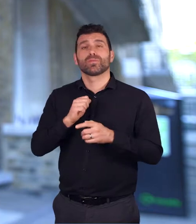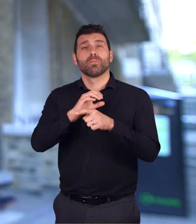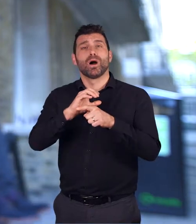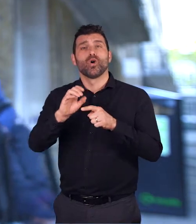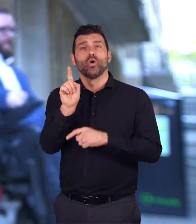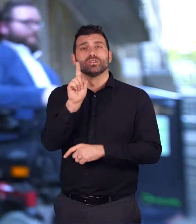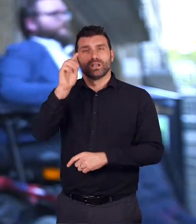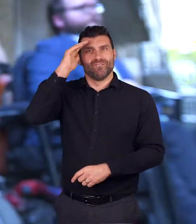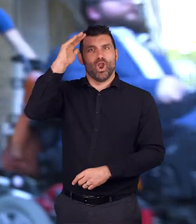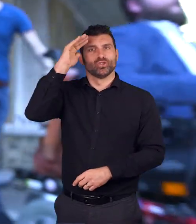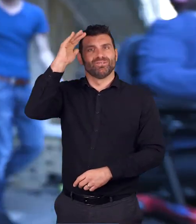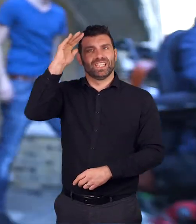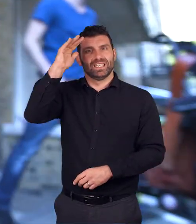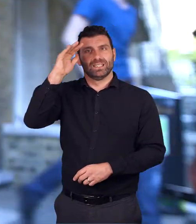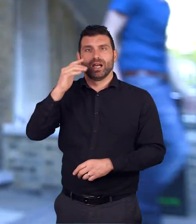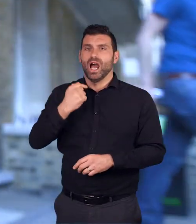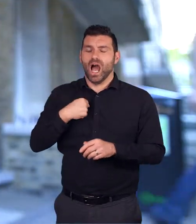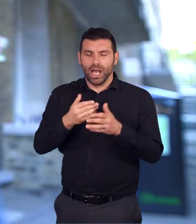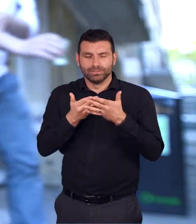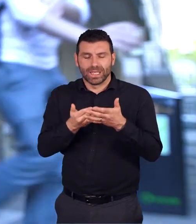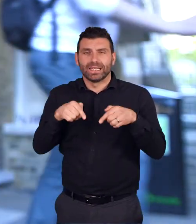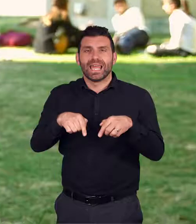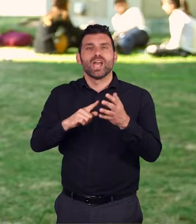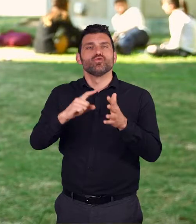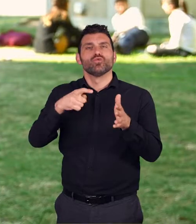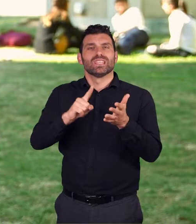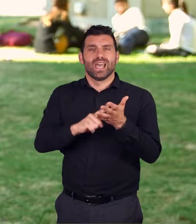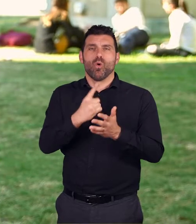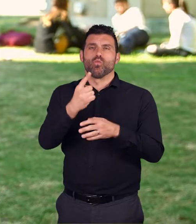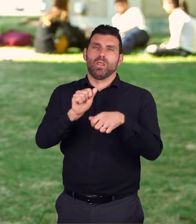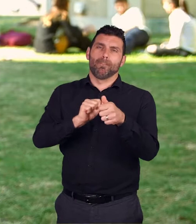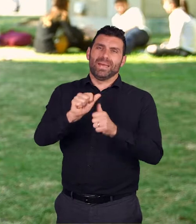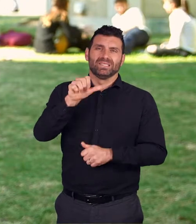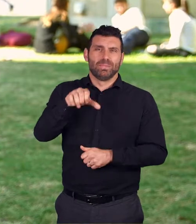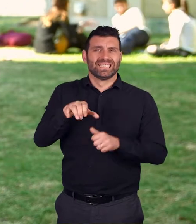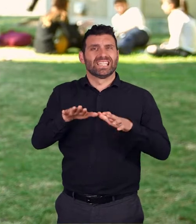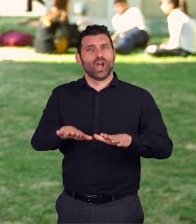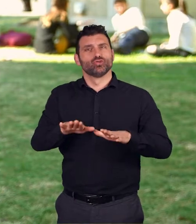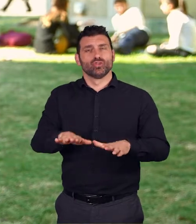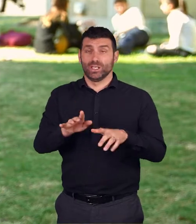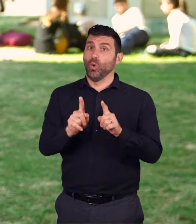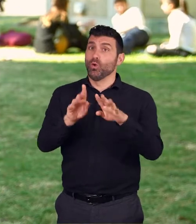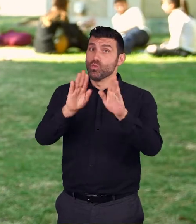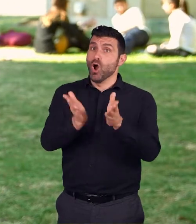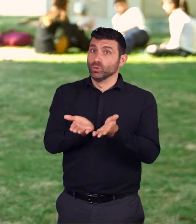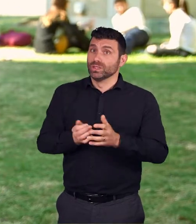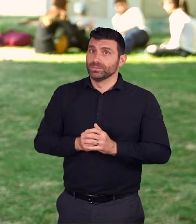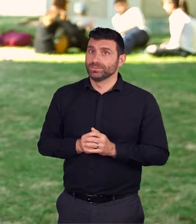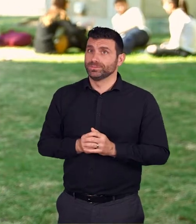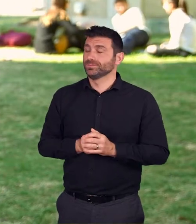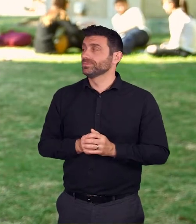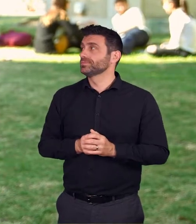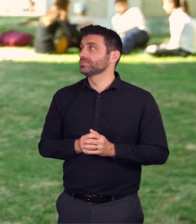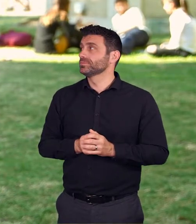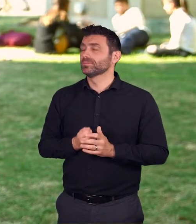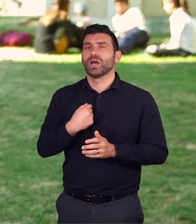my course is the master's in philosophy at UCL I wanted to come to you know the best place one of the best places in the world the best place in the